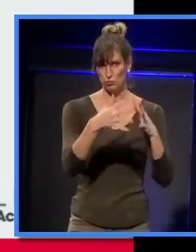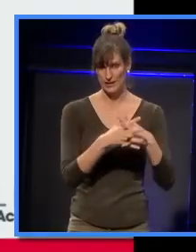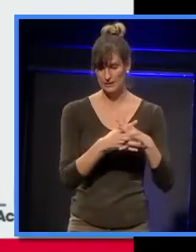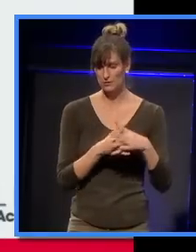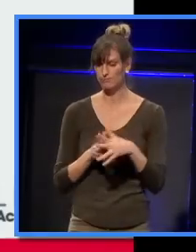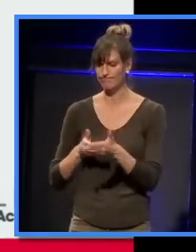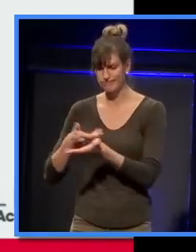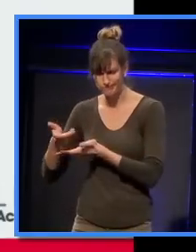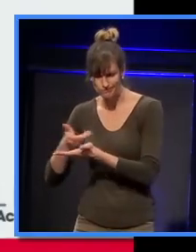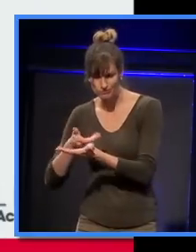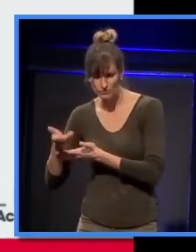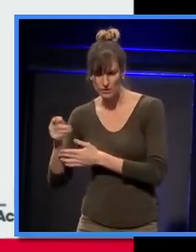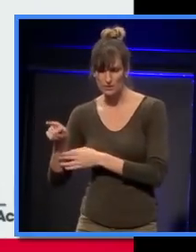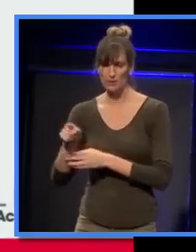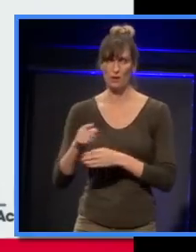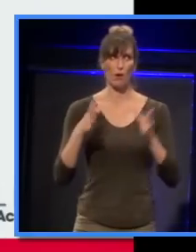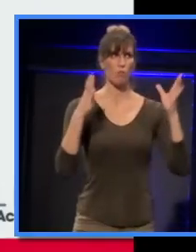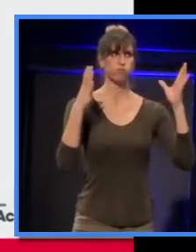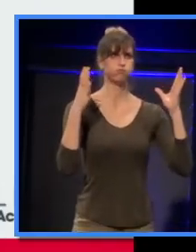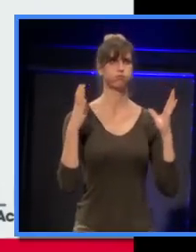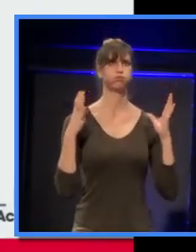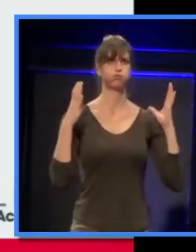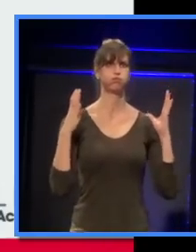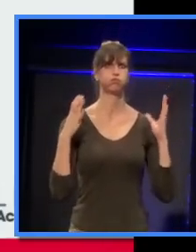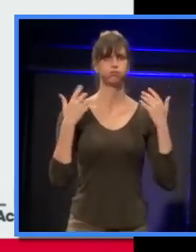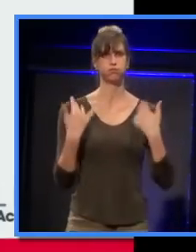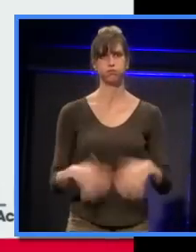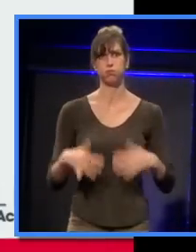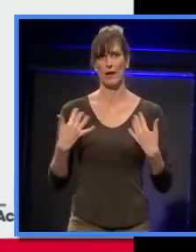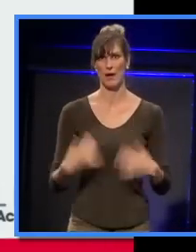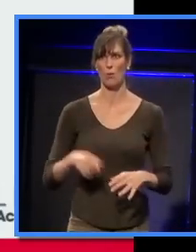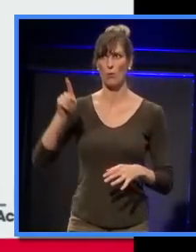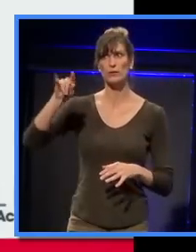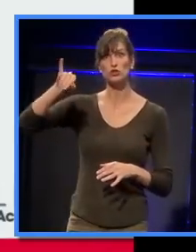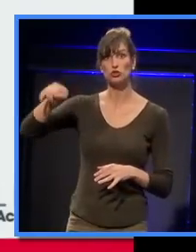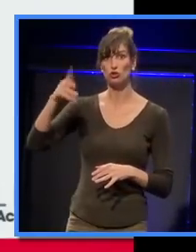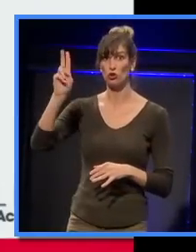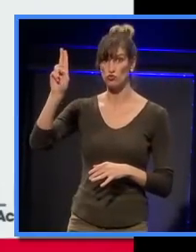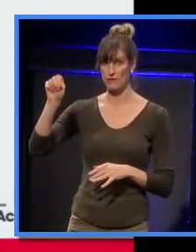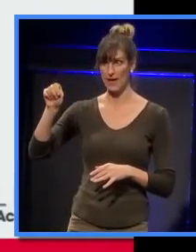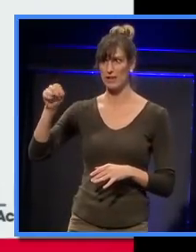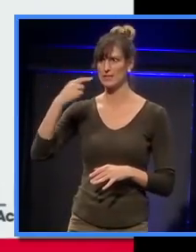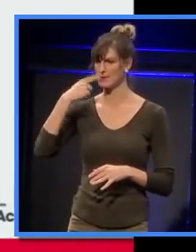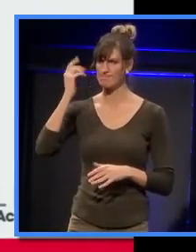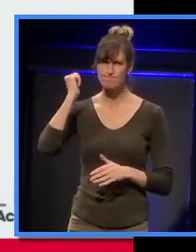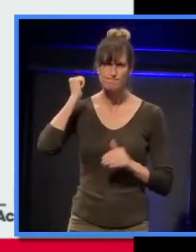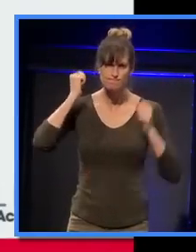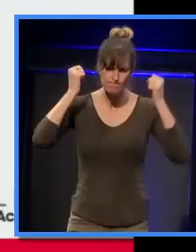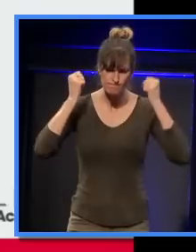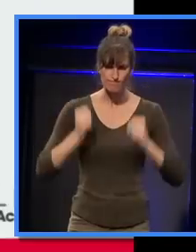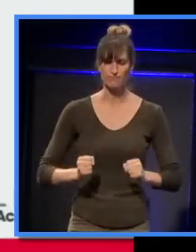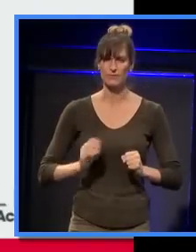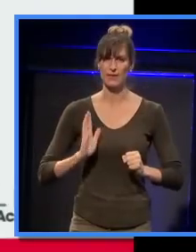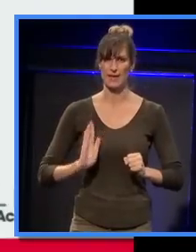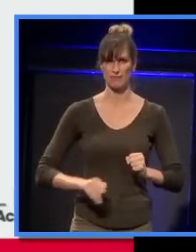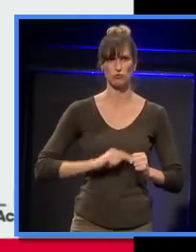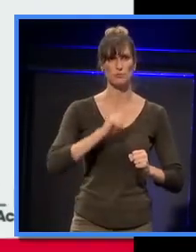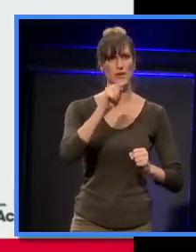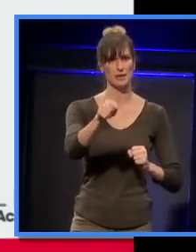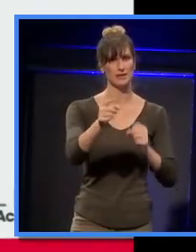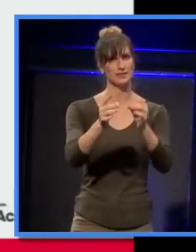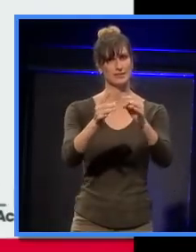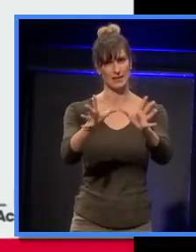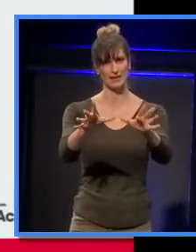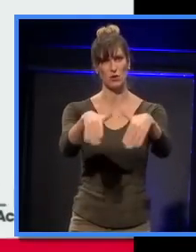he said that we were under extreme pressure from Jean Nouvelle to boycott the opening, that Jean Nouvelle was going to boycott because of the